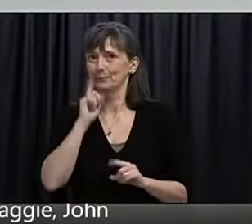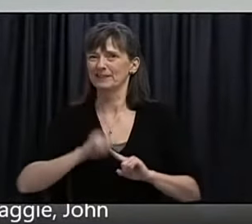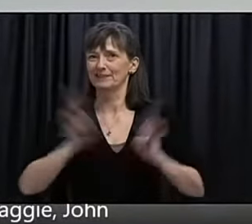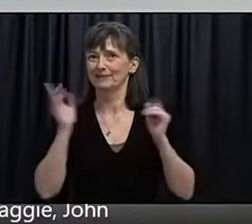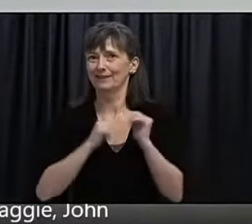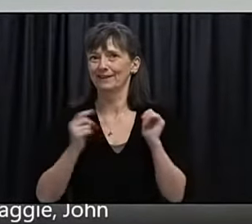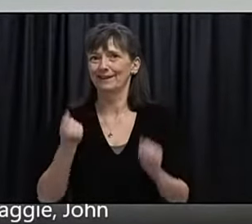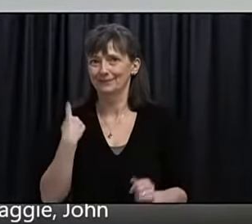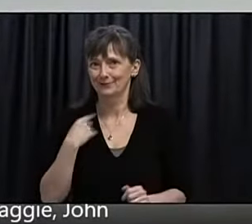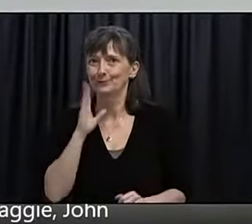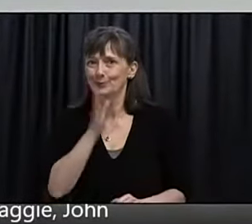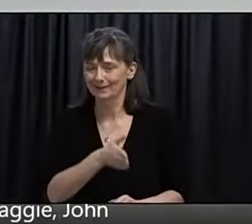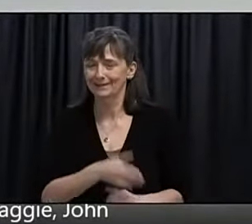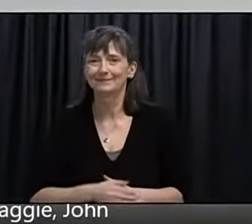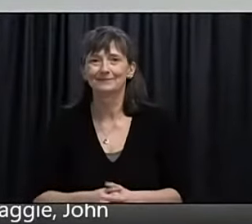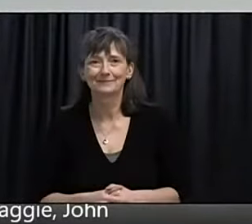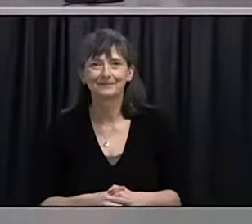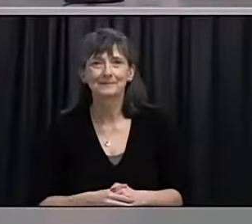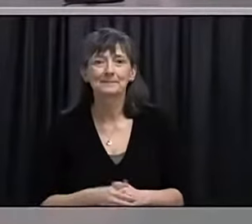premier I'll hand it back to yourself.